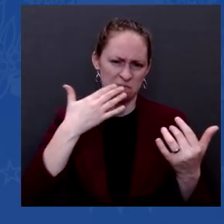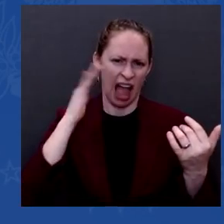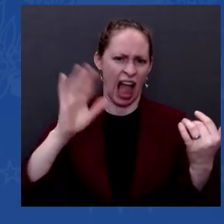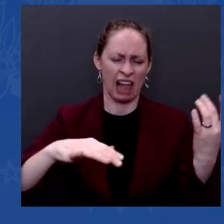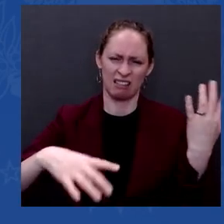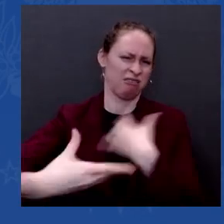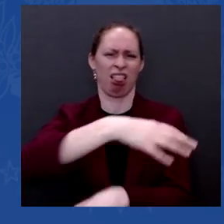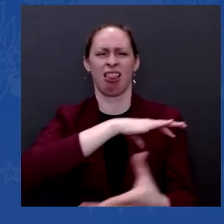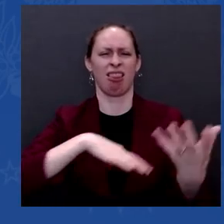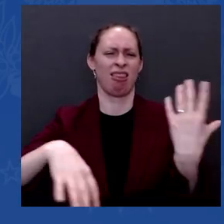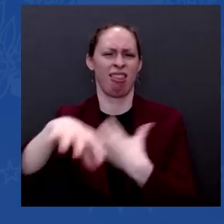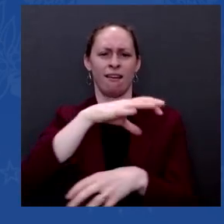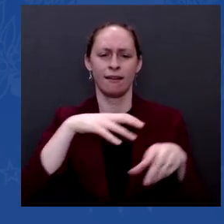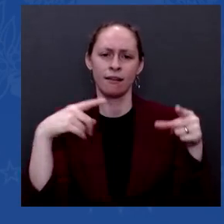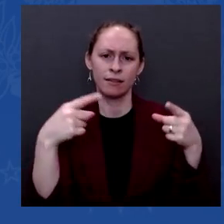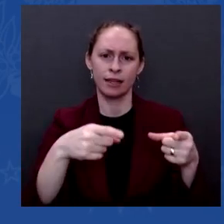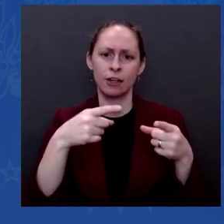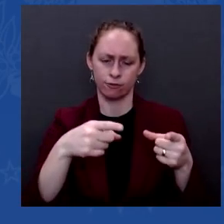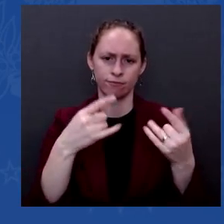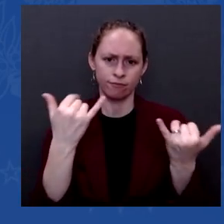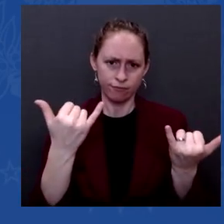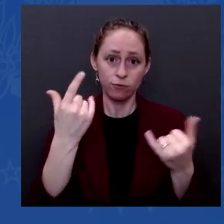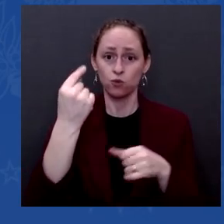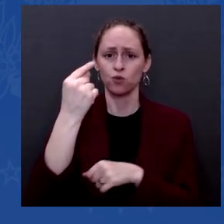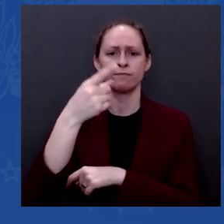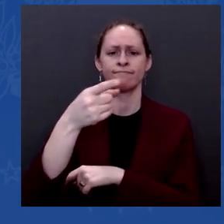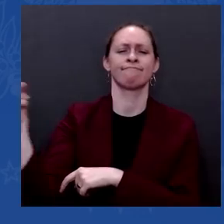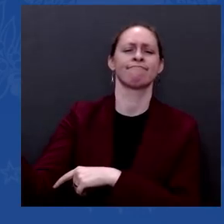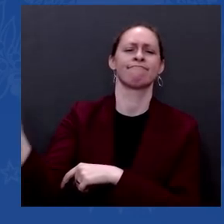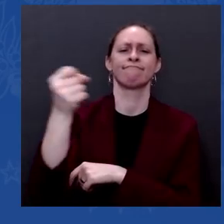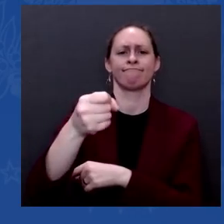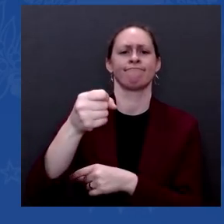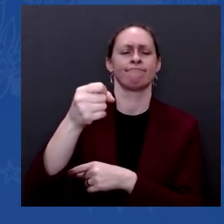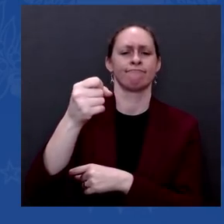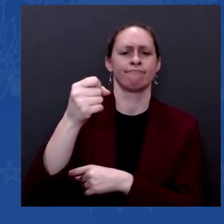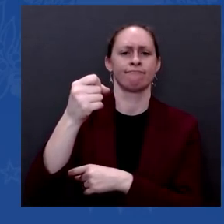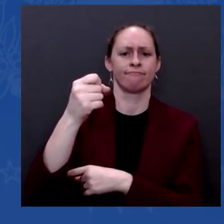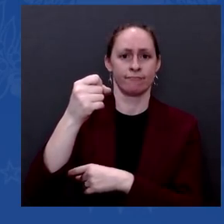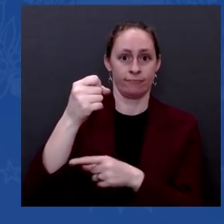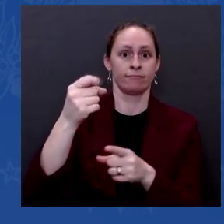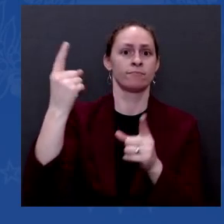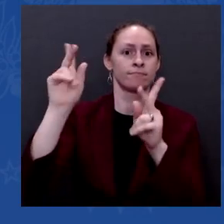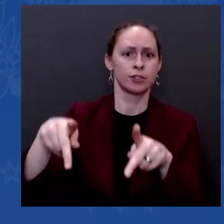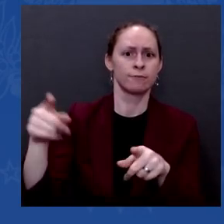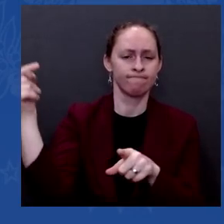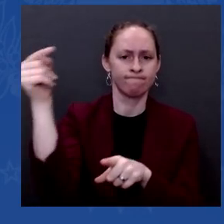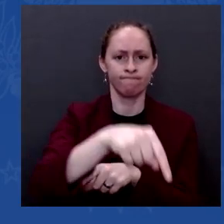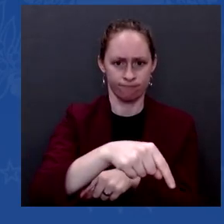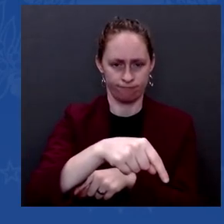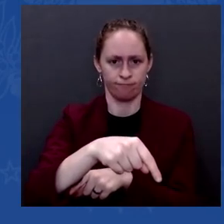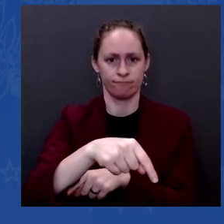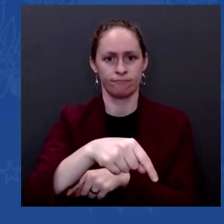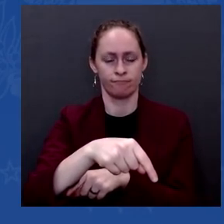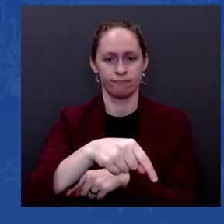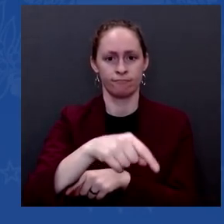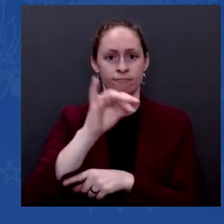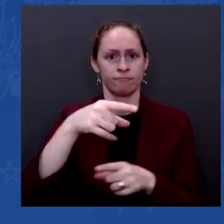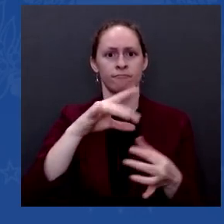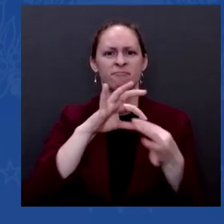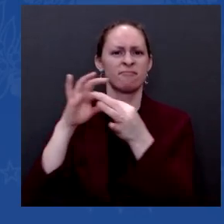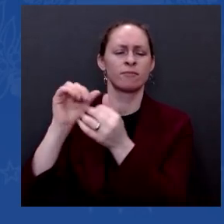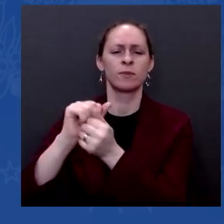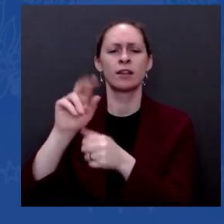Today, one of your allies, United Arab Emirates, is asking your administration to put back the Houthi rebels or